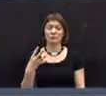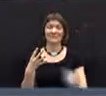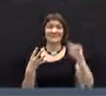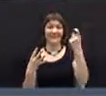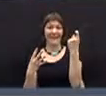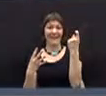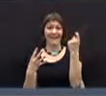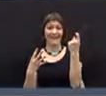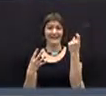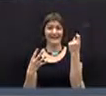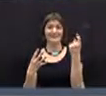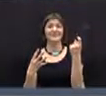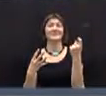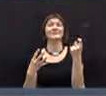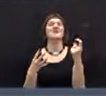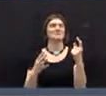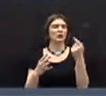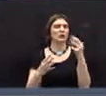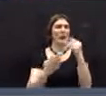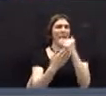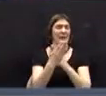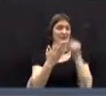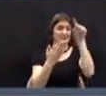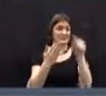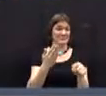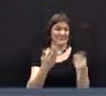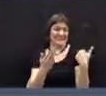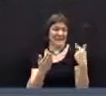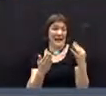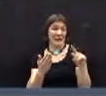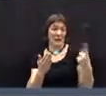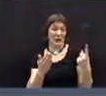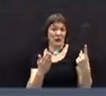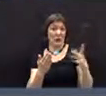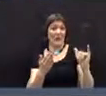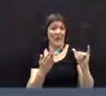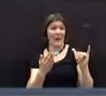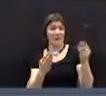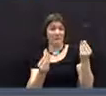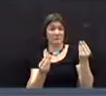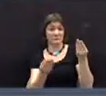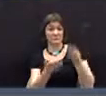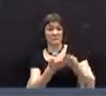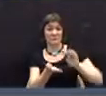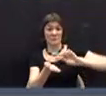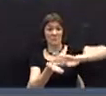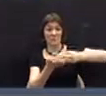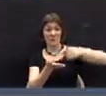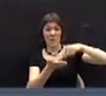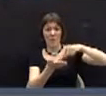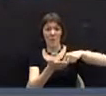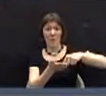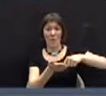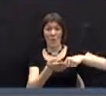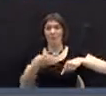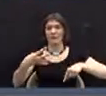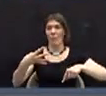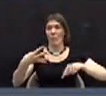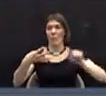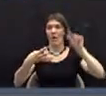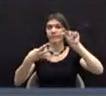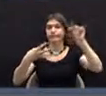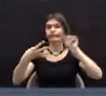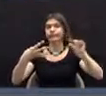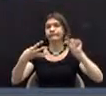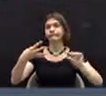taxes assessed on the grand list as of April 1, 2014 shall be due and payable in four